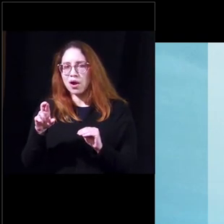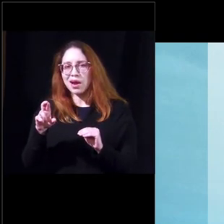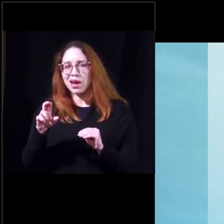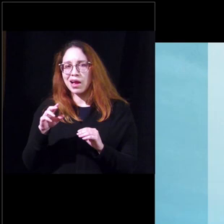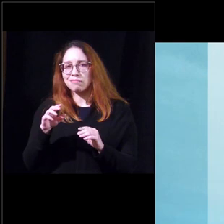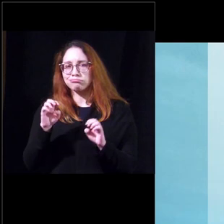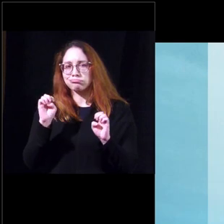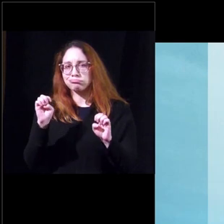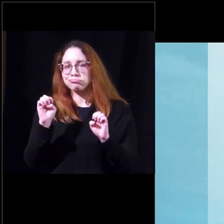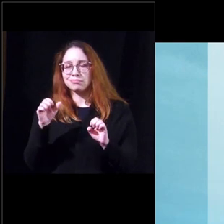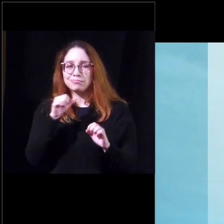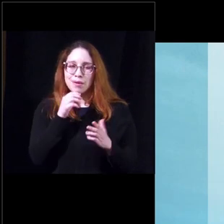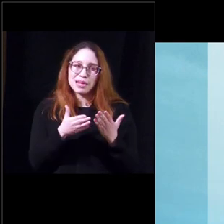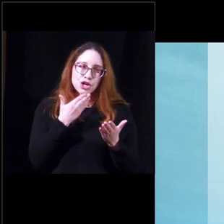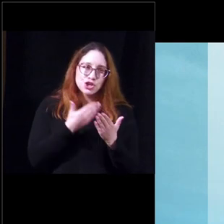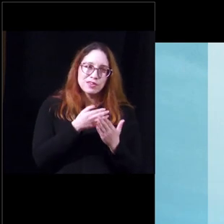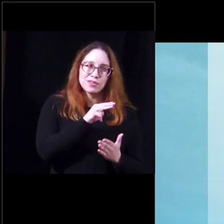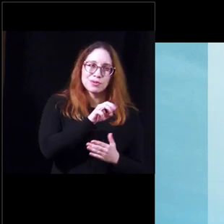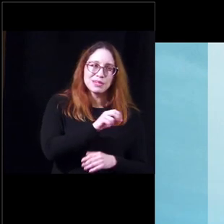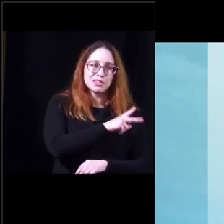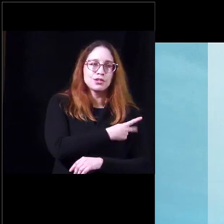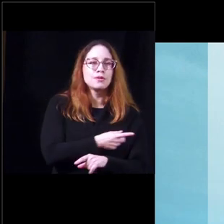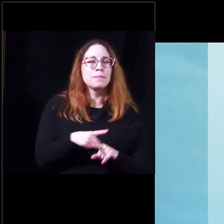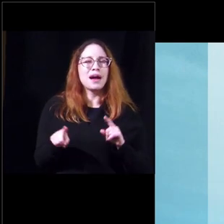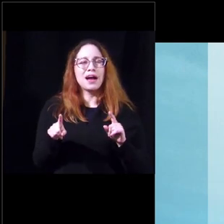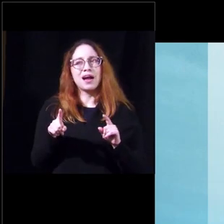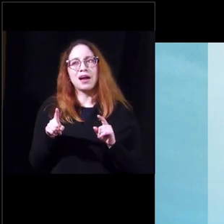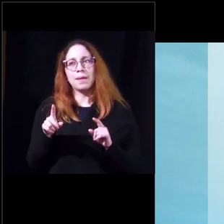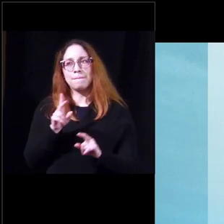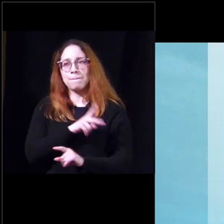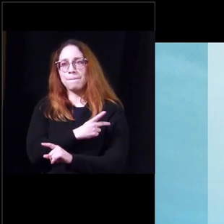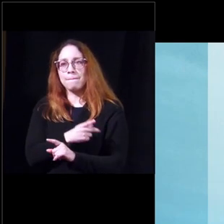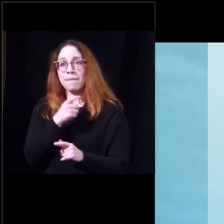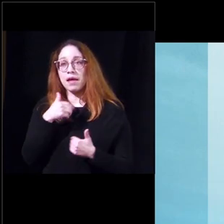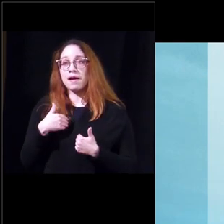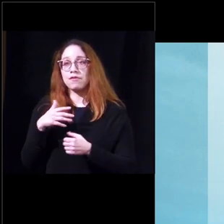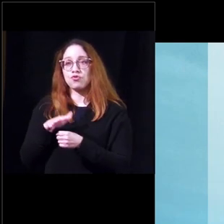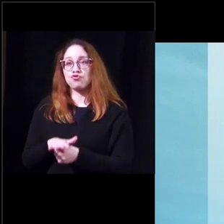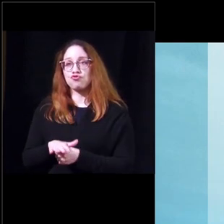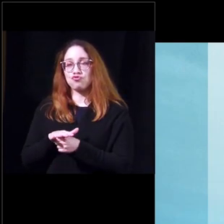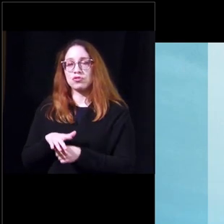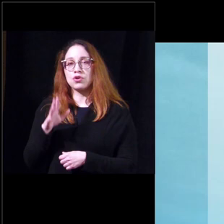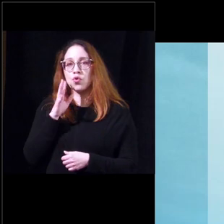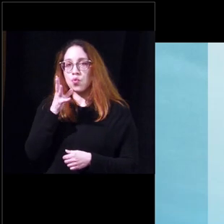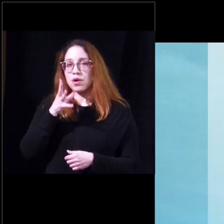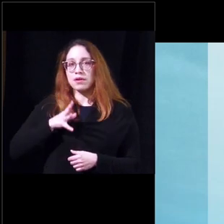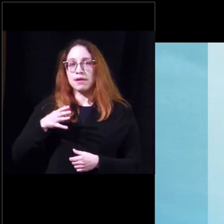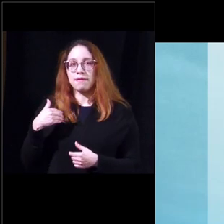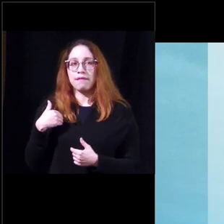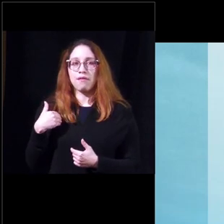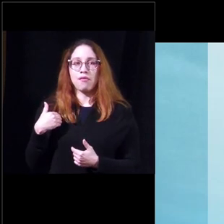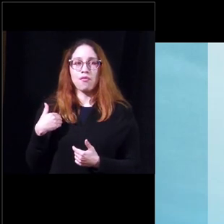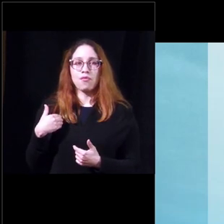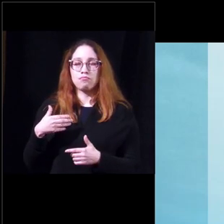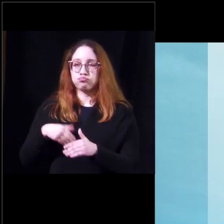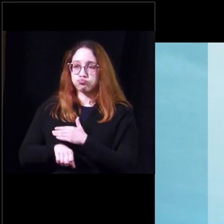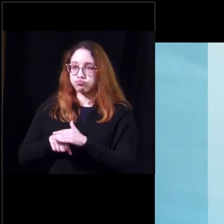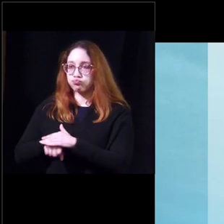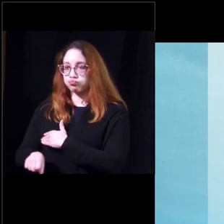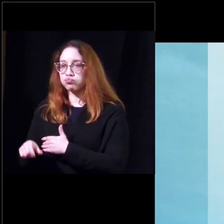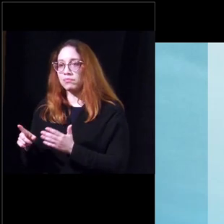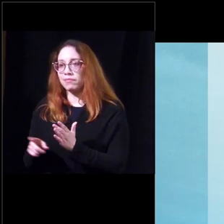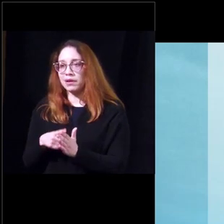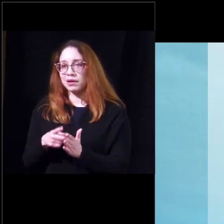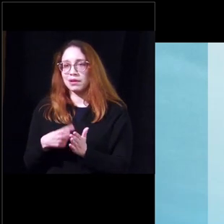but for patients like uh who do have stress incontinence like women who have had uh childbirth and